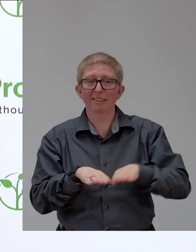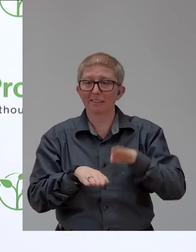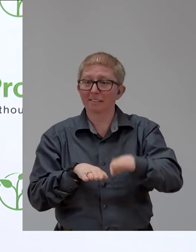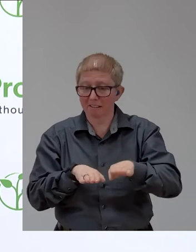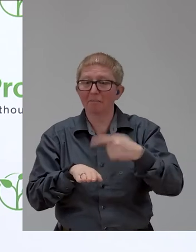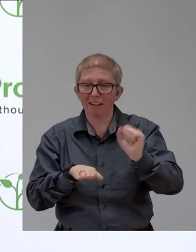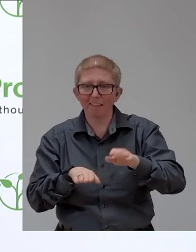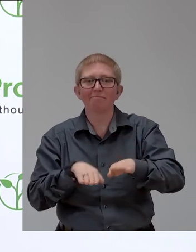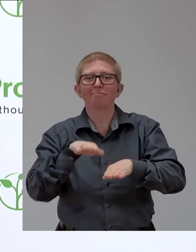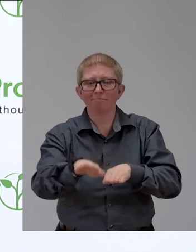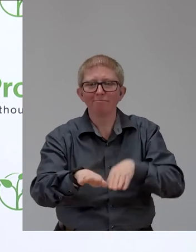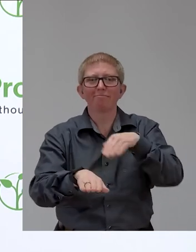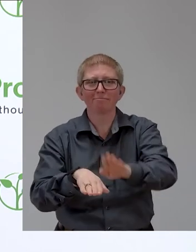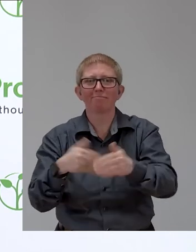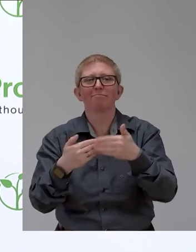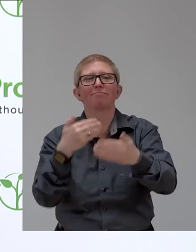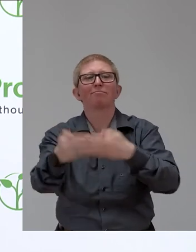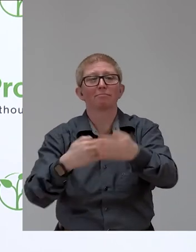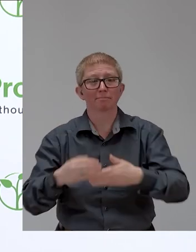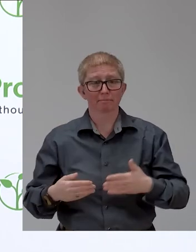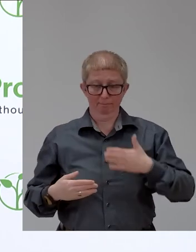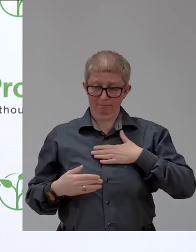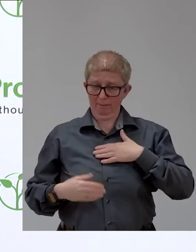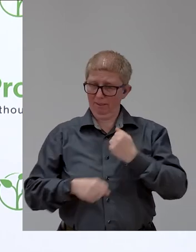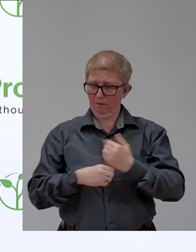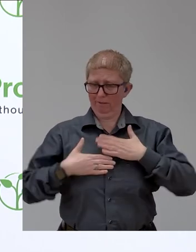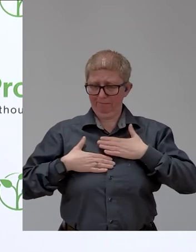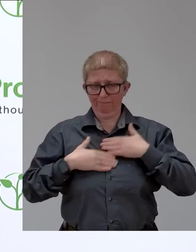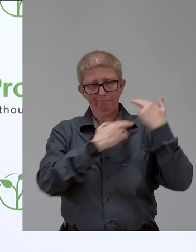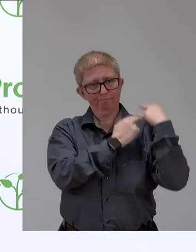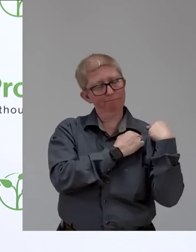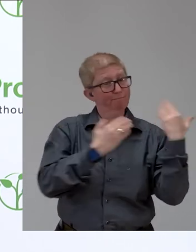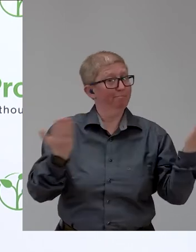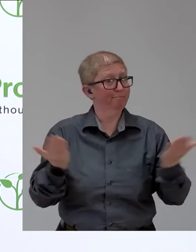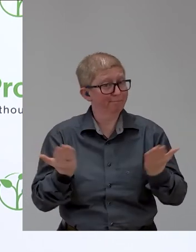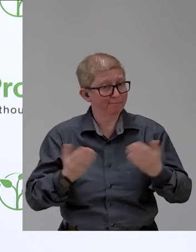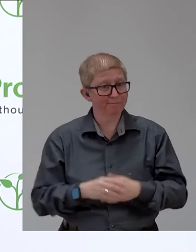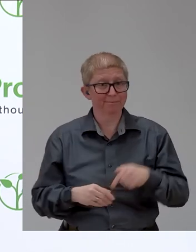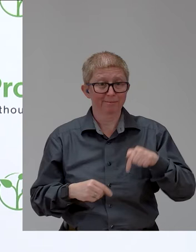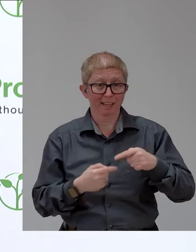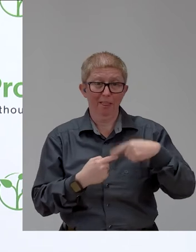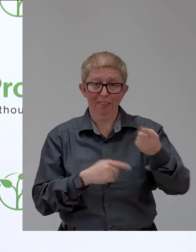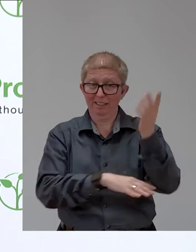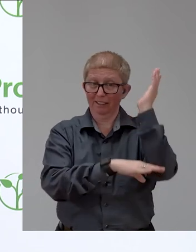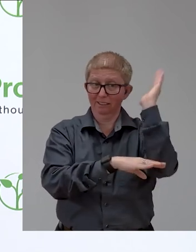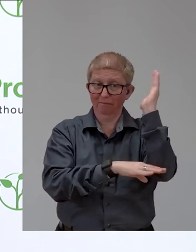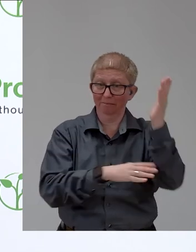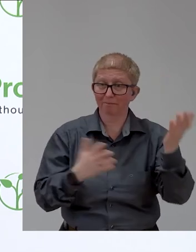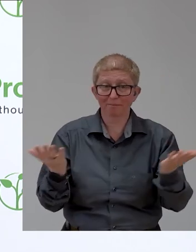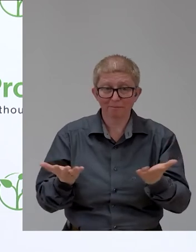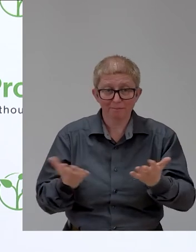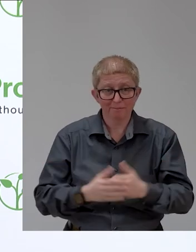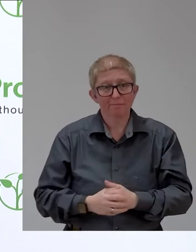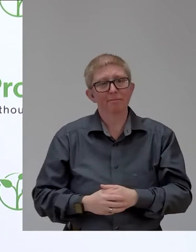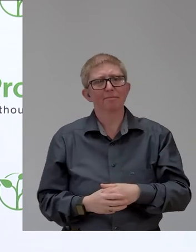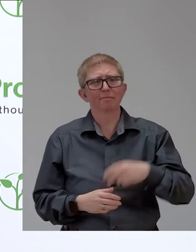my role is now, and I'm really glad and honored to have that role, to announce our next keynote speaker, which is Professor